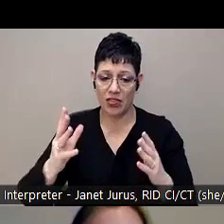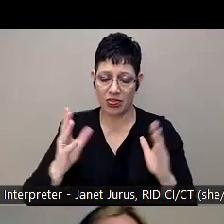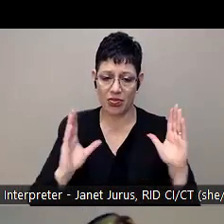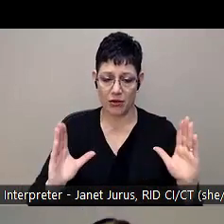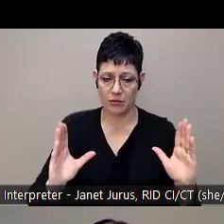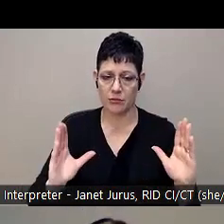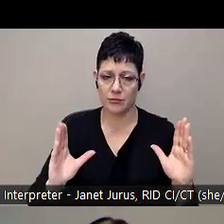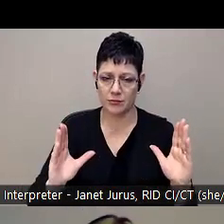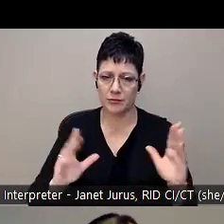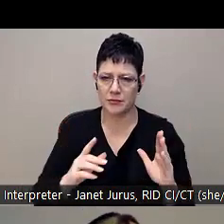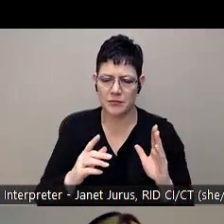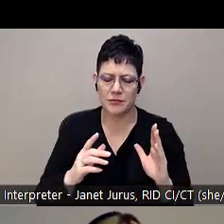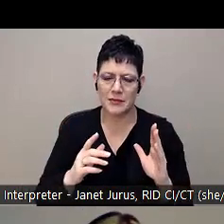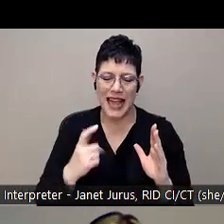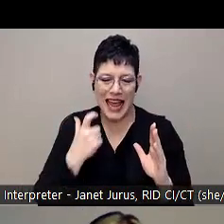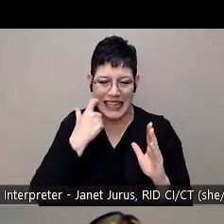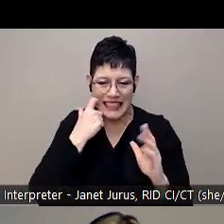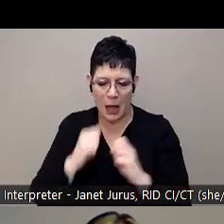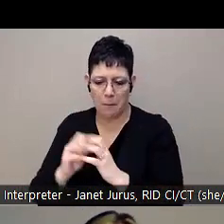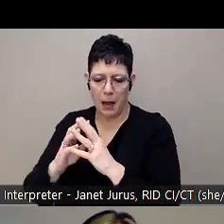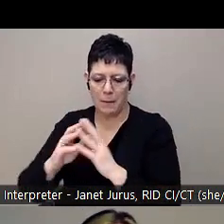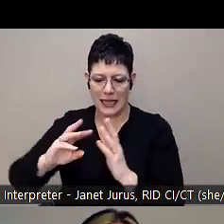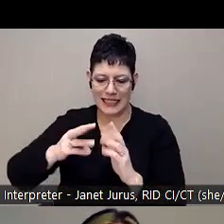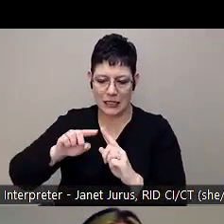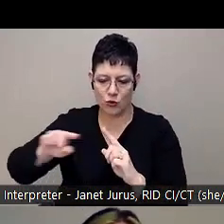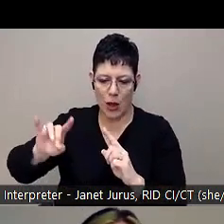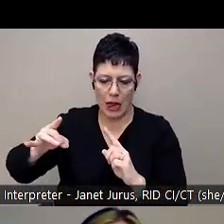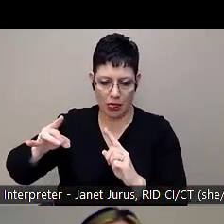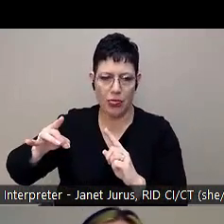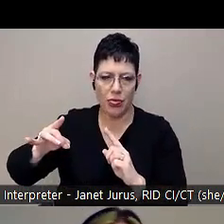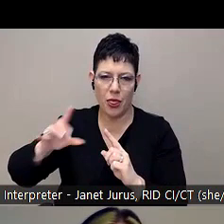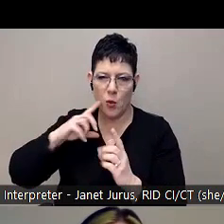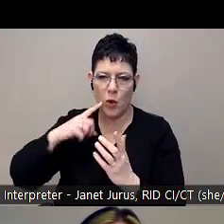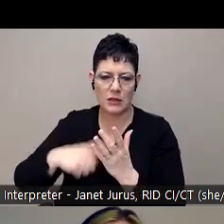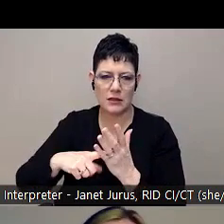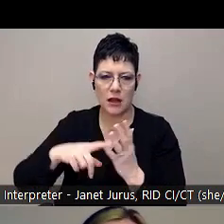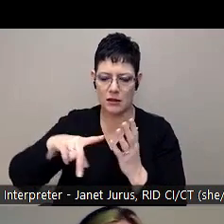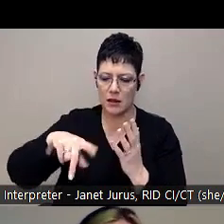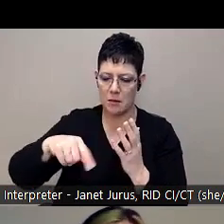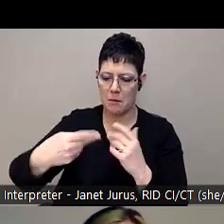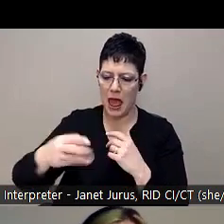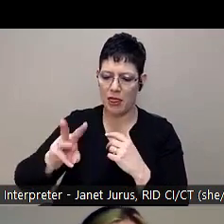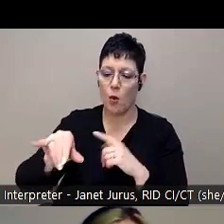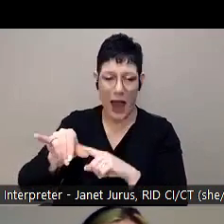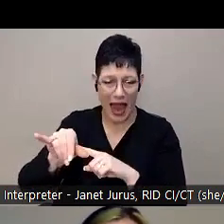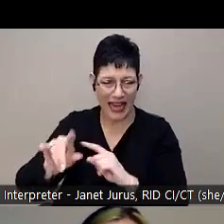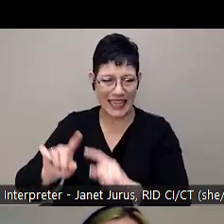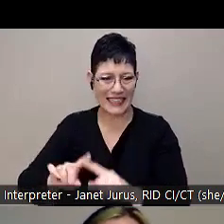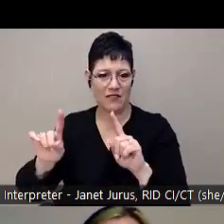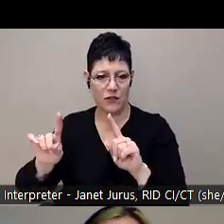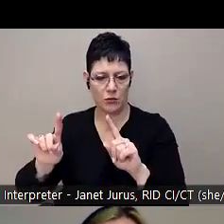recently started in sixth grade through eighth grade. And on the next slide, we'll talk about pathways, which accompanies paths